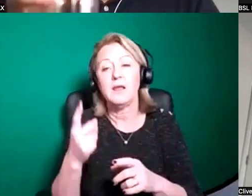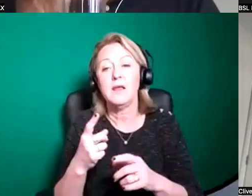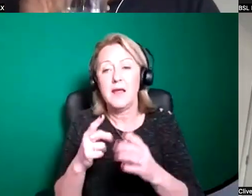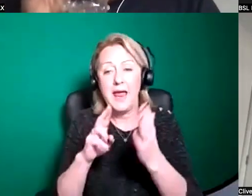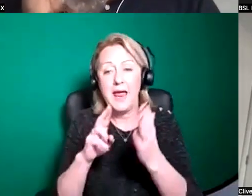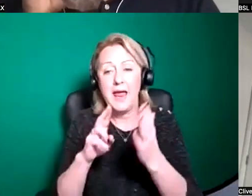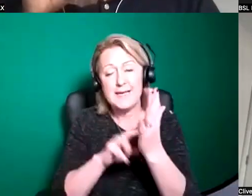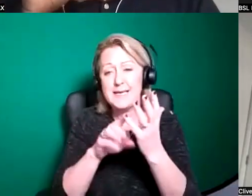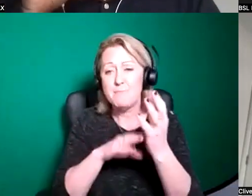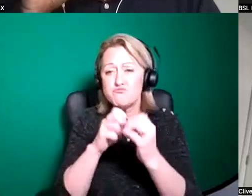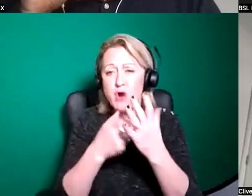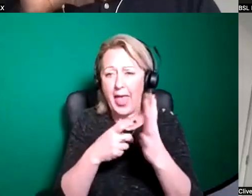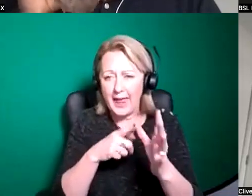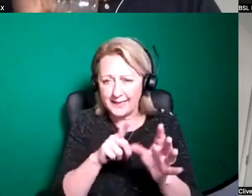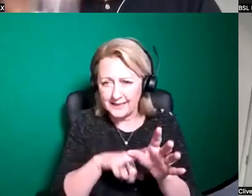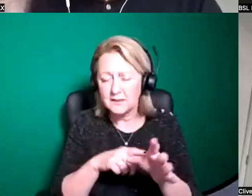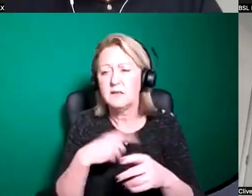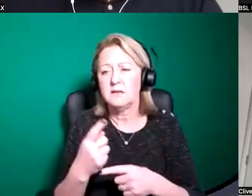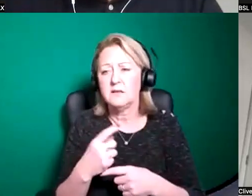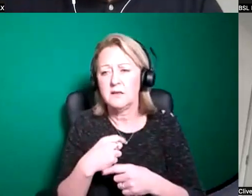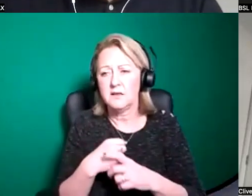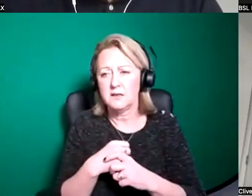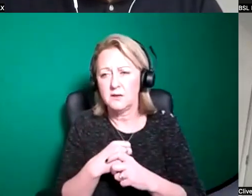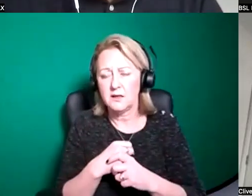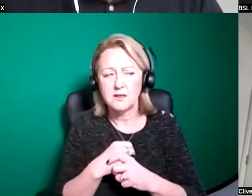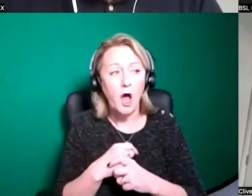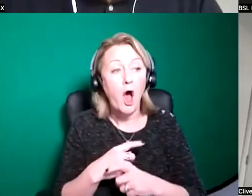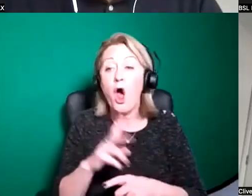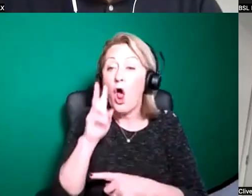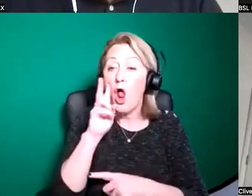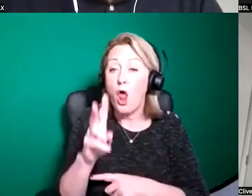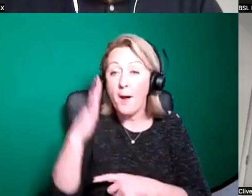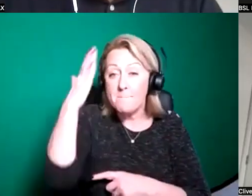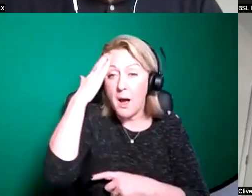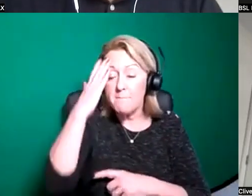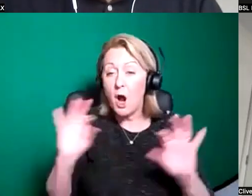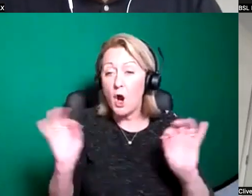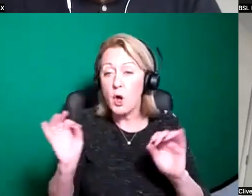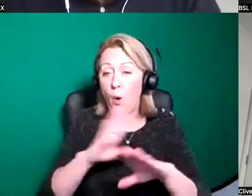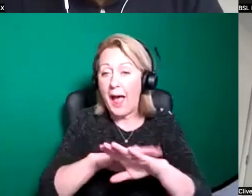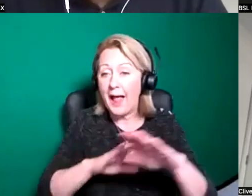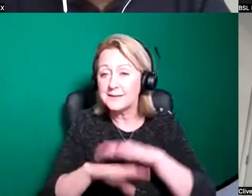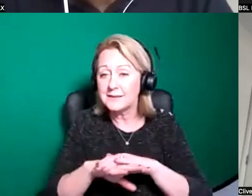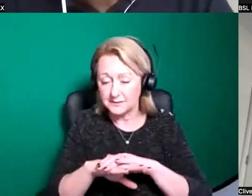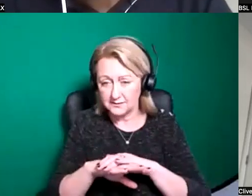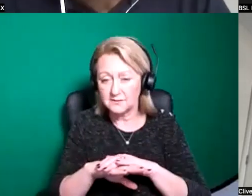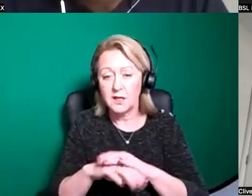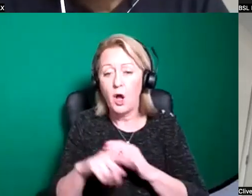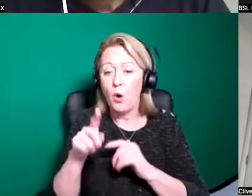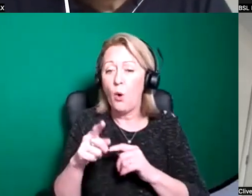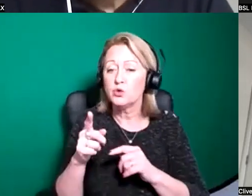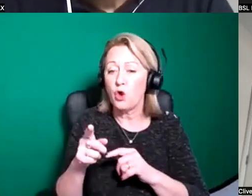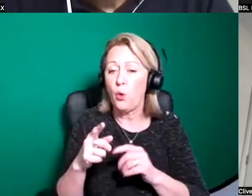um on look mum no hands we also worked with um tara arts